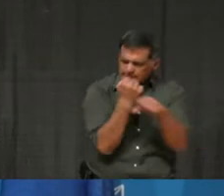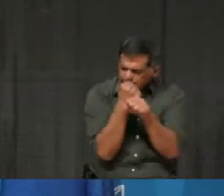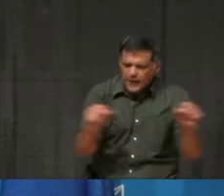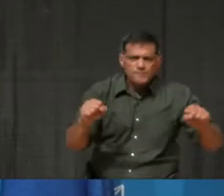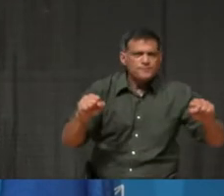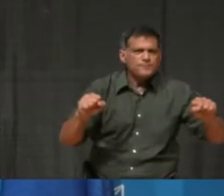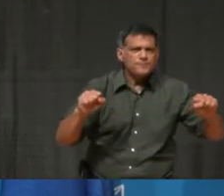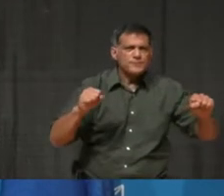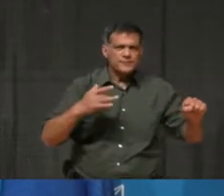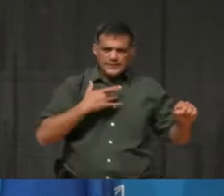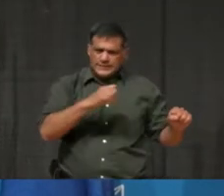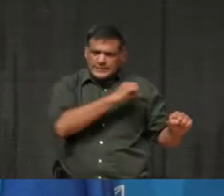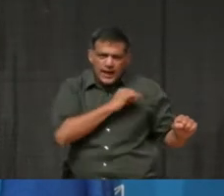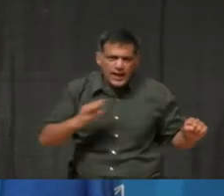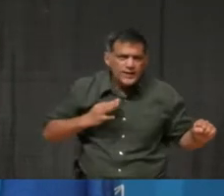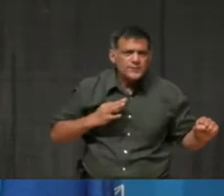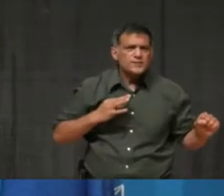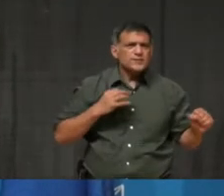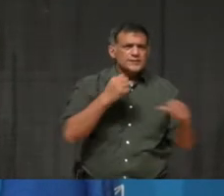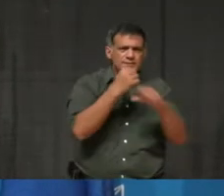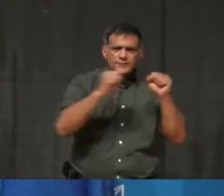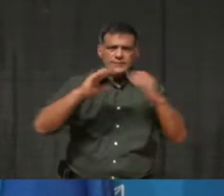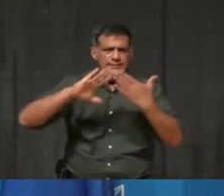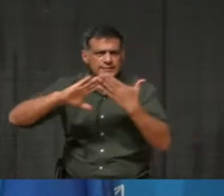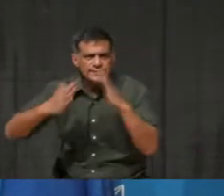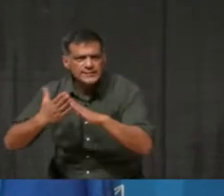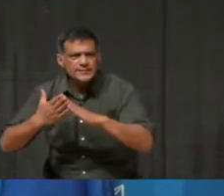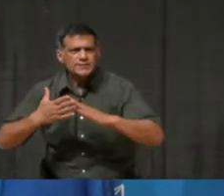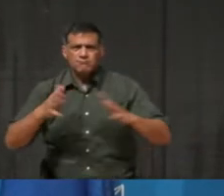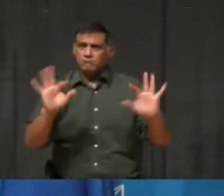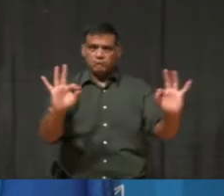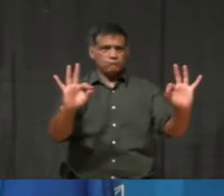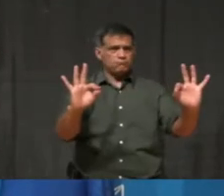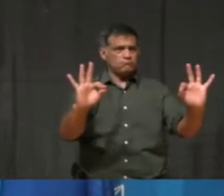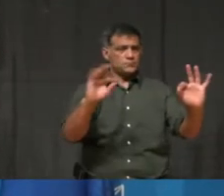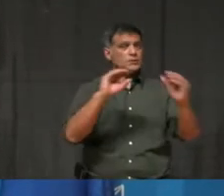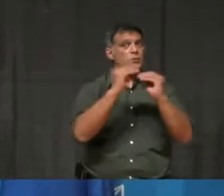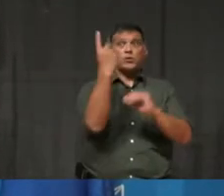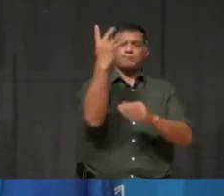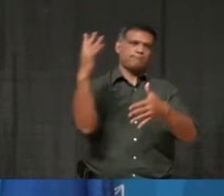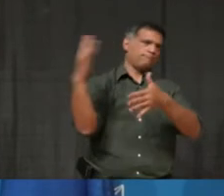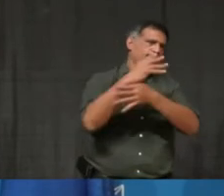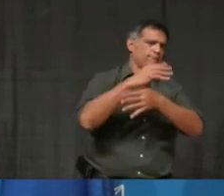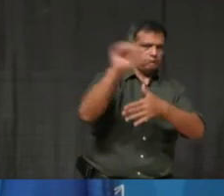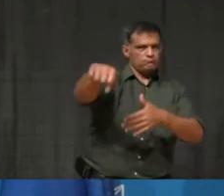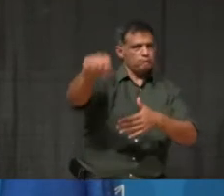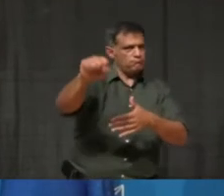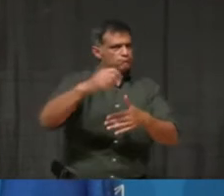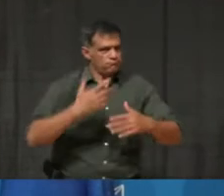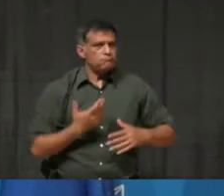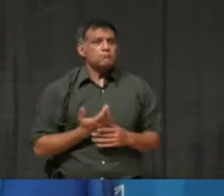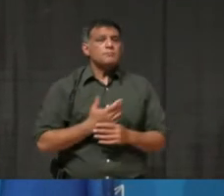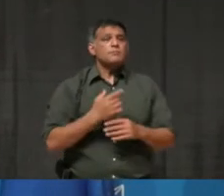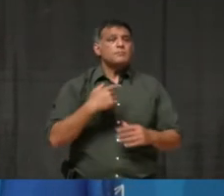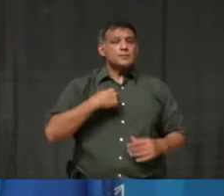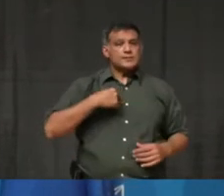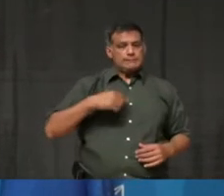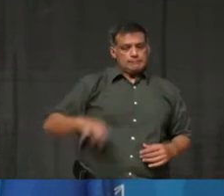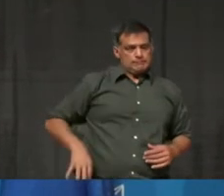staff, but for our community. Those were our number one priorities. And so we invested deeply